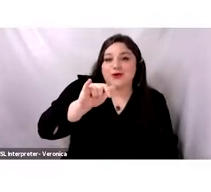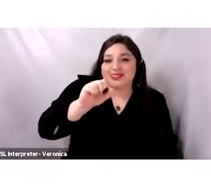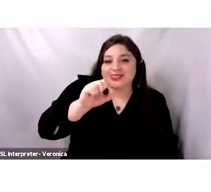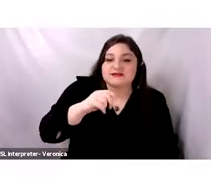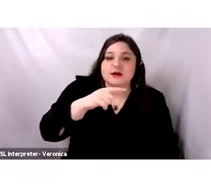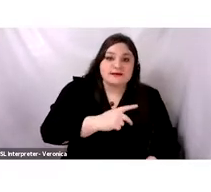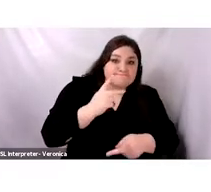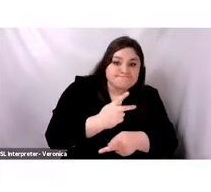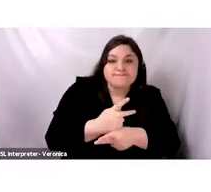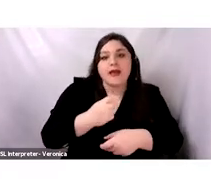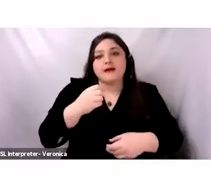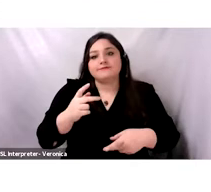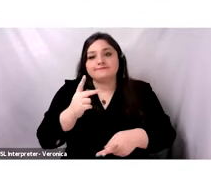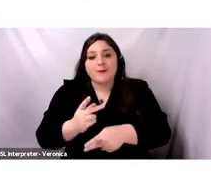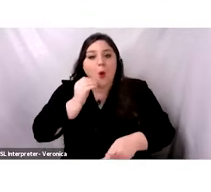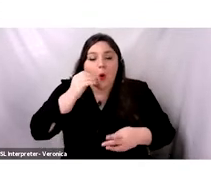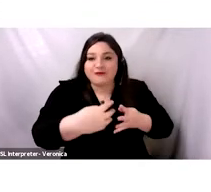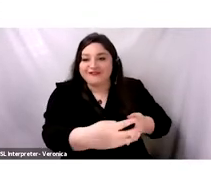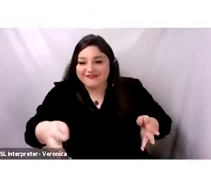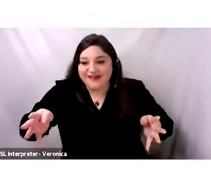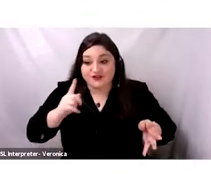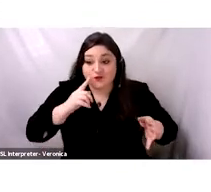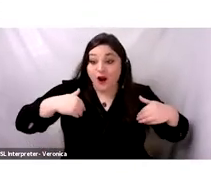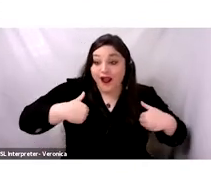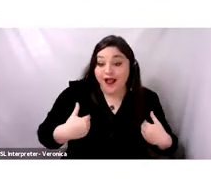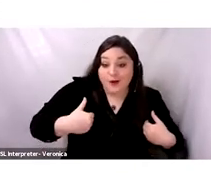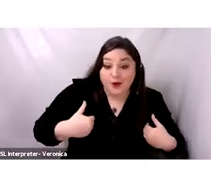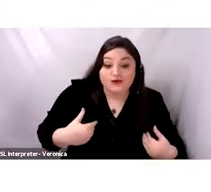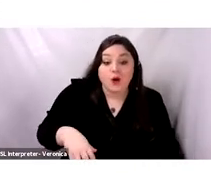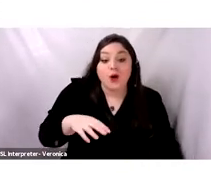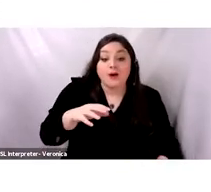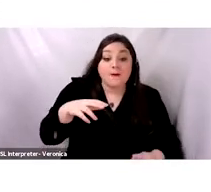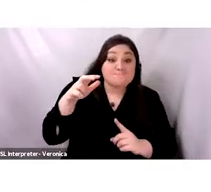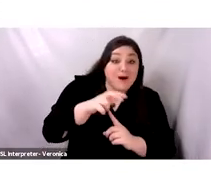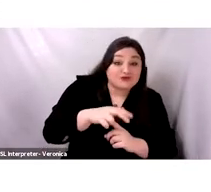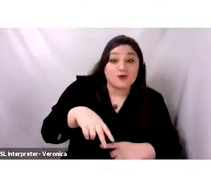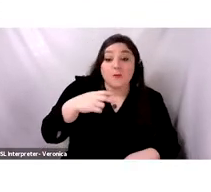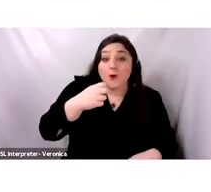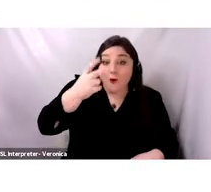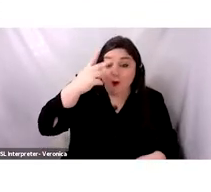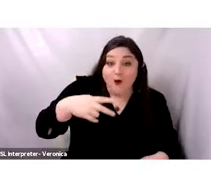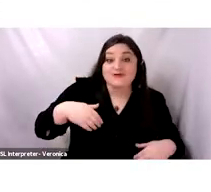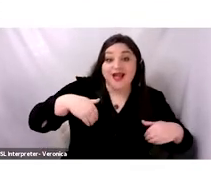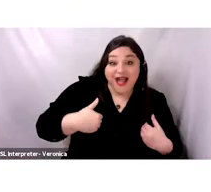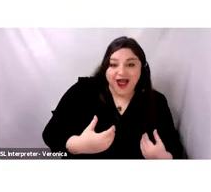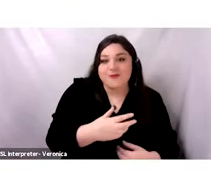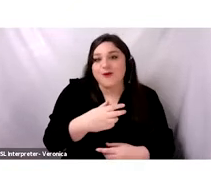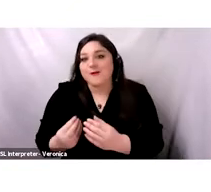muttons and wild goats, and they also domesticated plants. And this